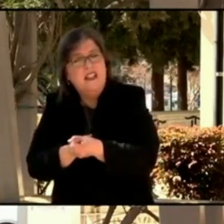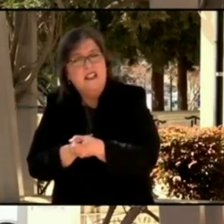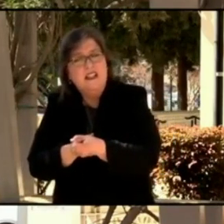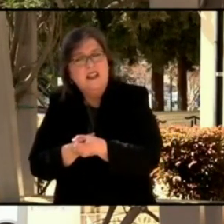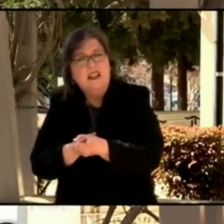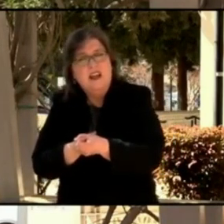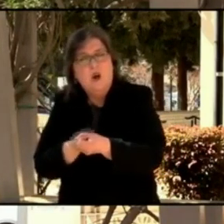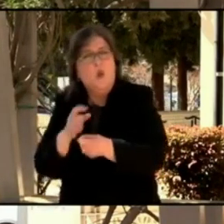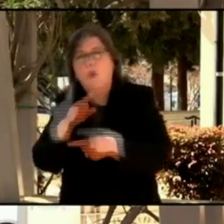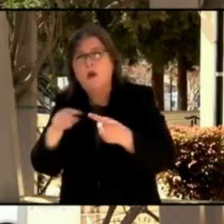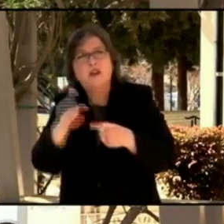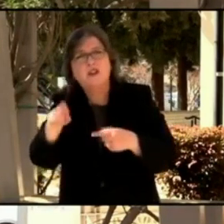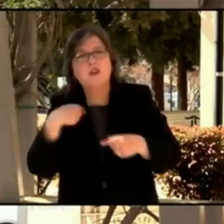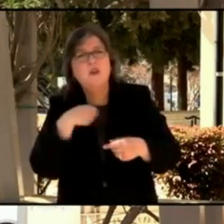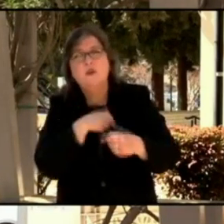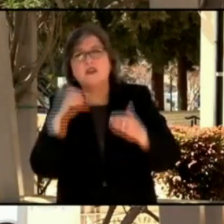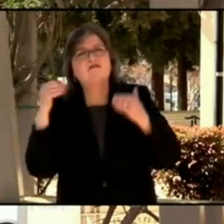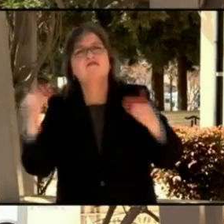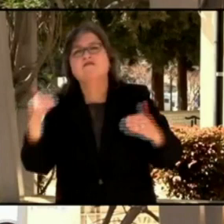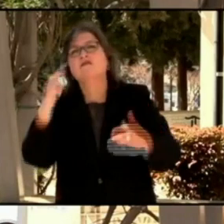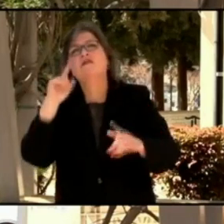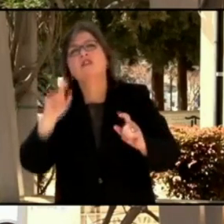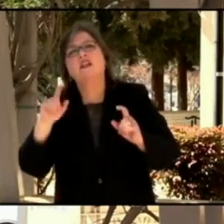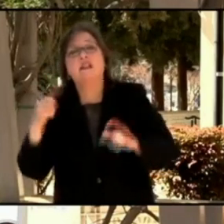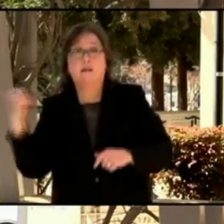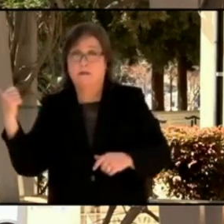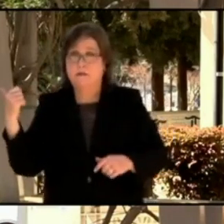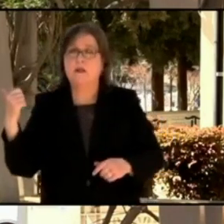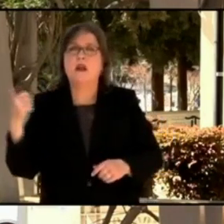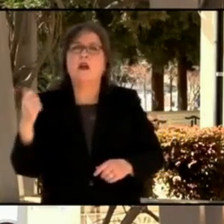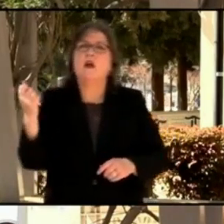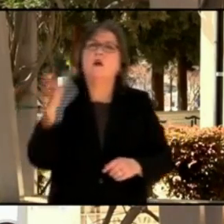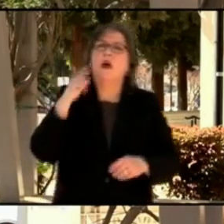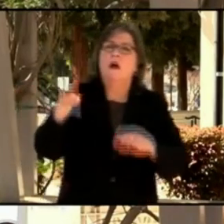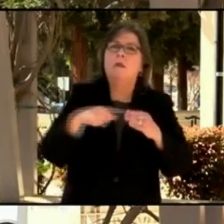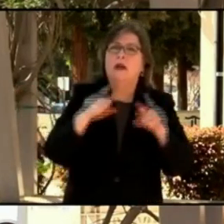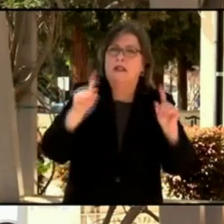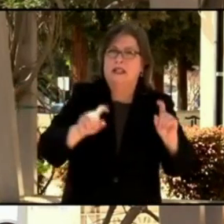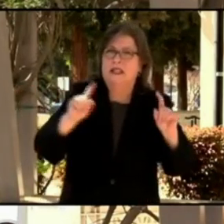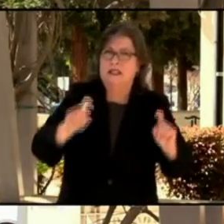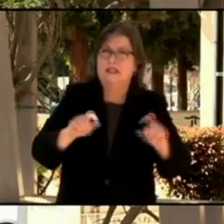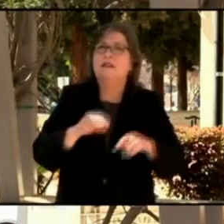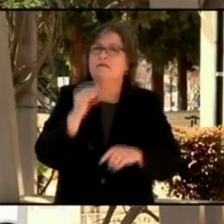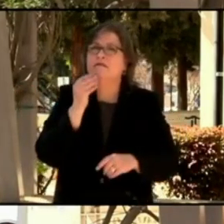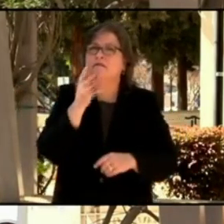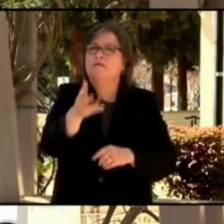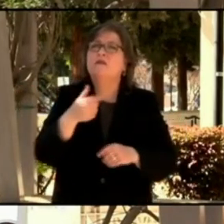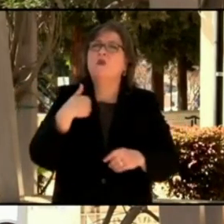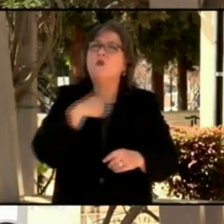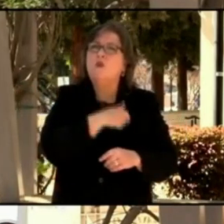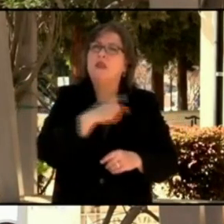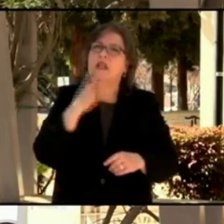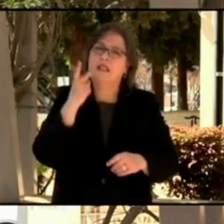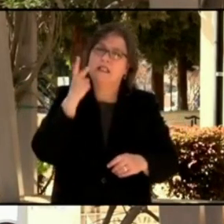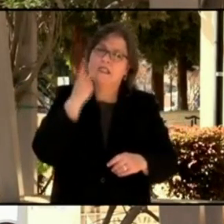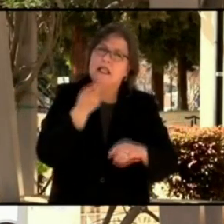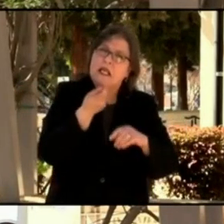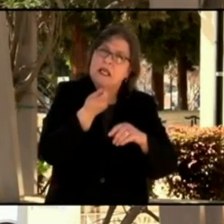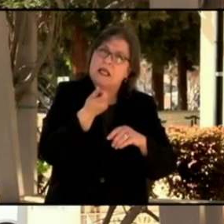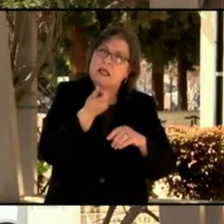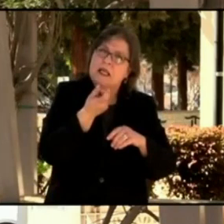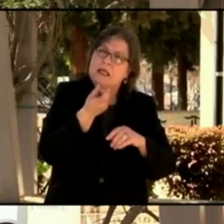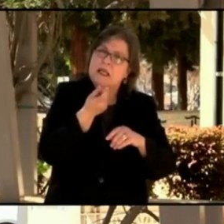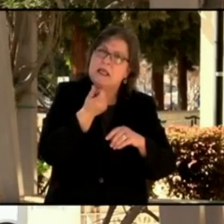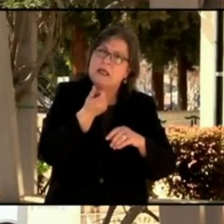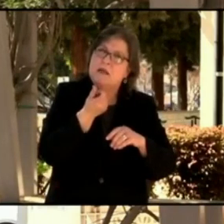The question is around testing. We are seeing our, a little bit of a slump in